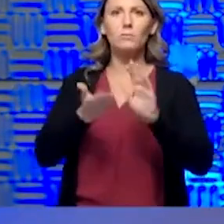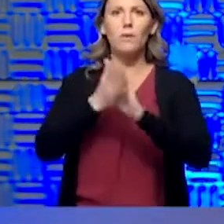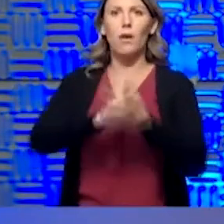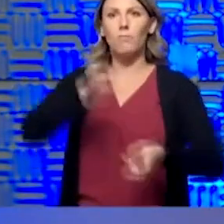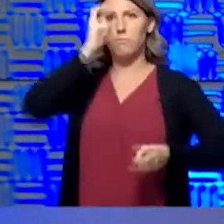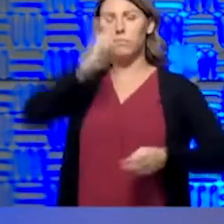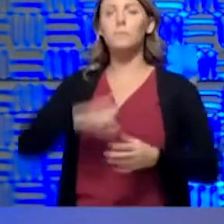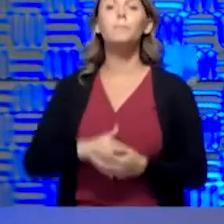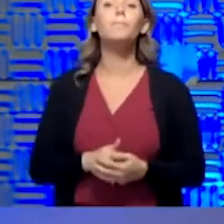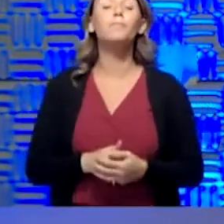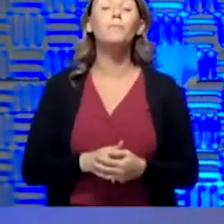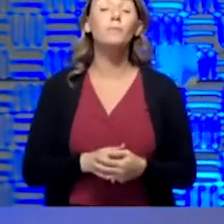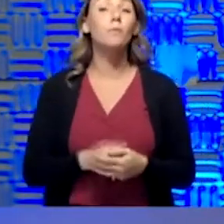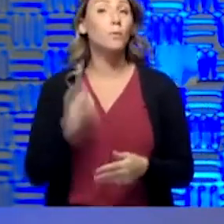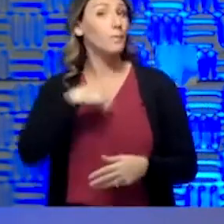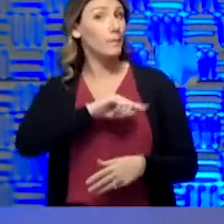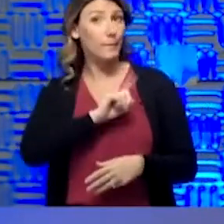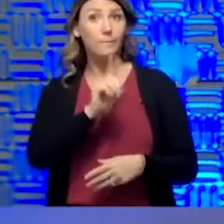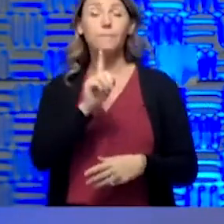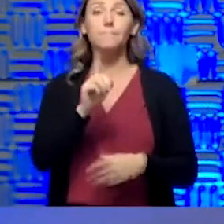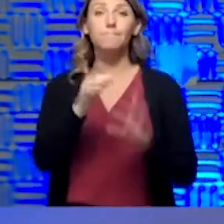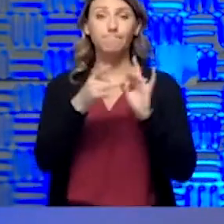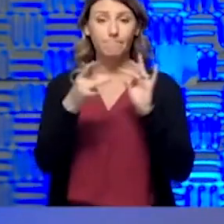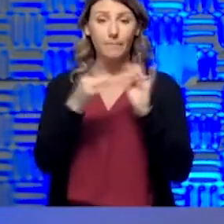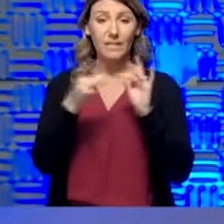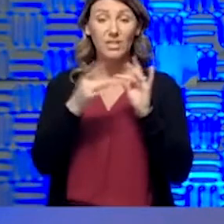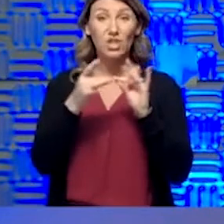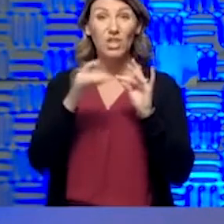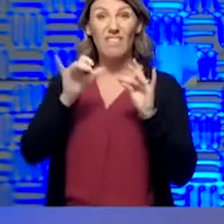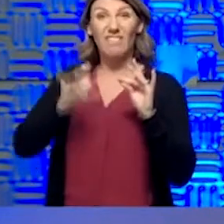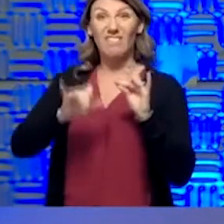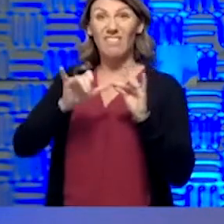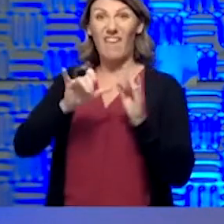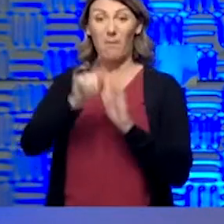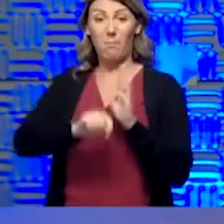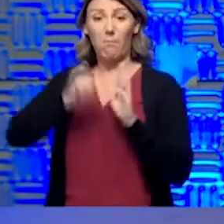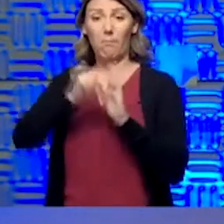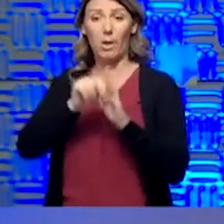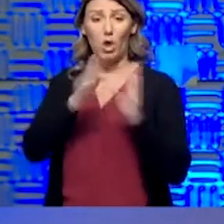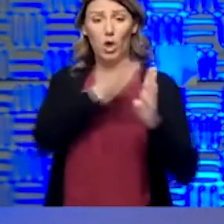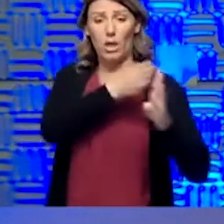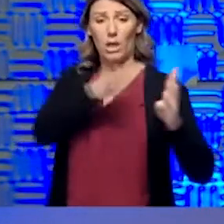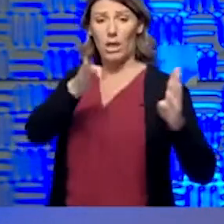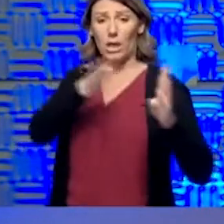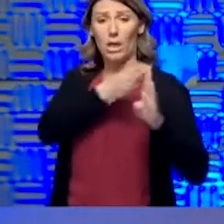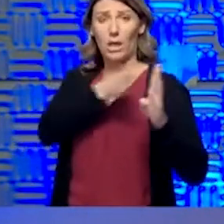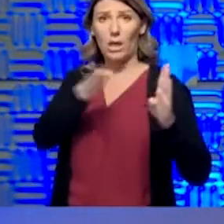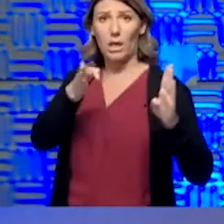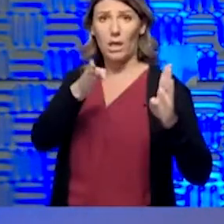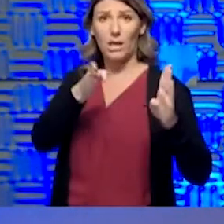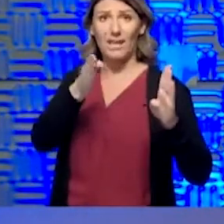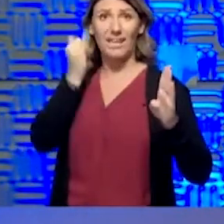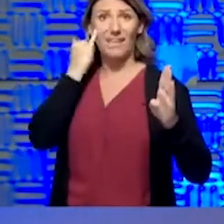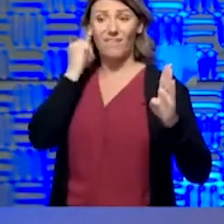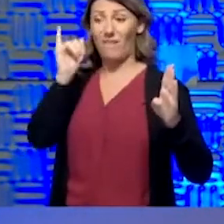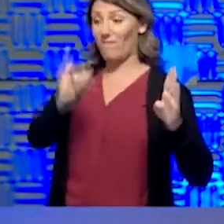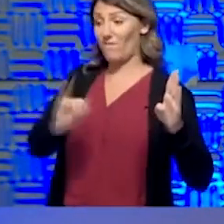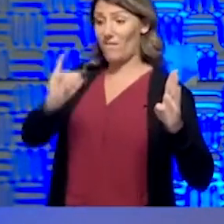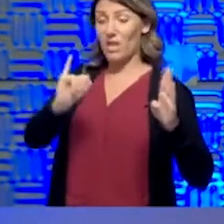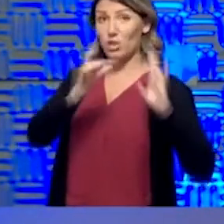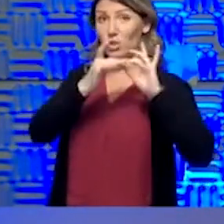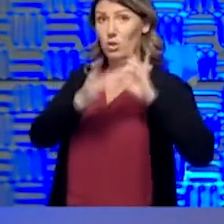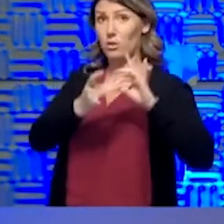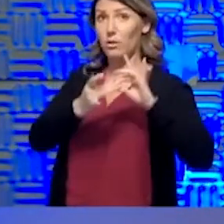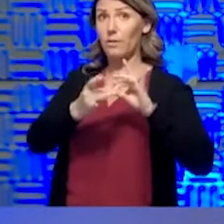certainly we have said that an incubation period, if you become, if you have infection with the virus,